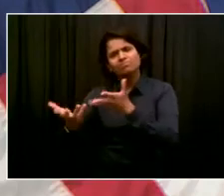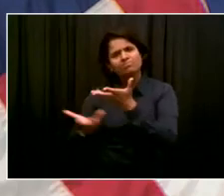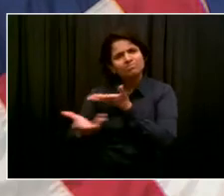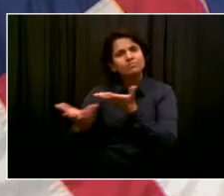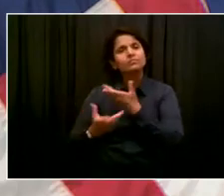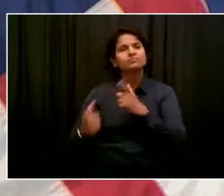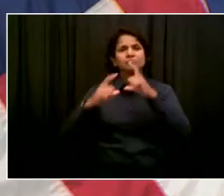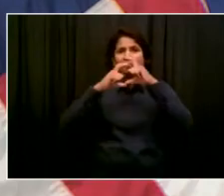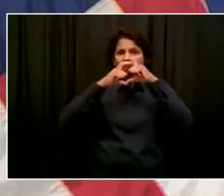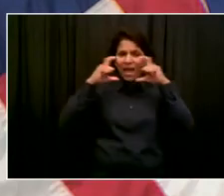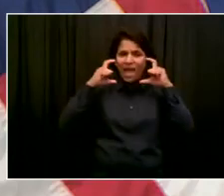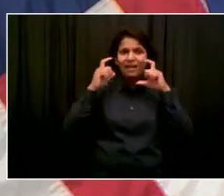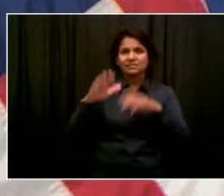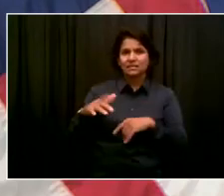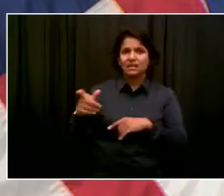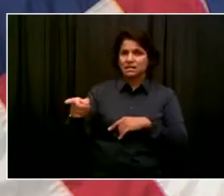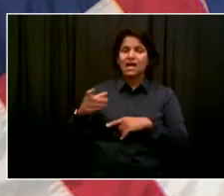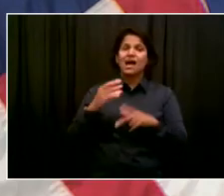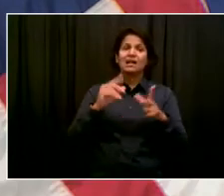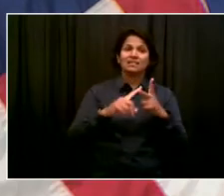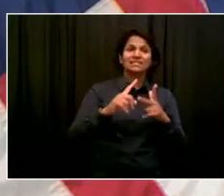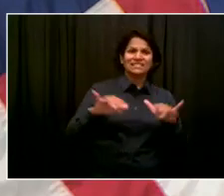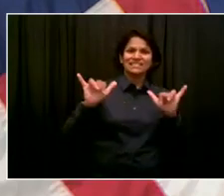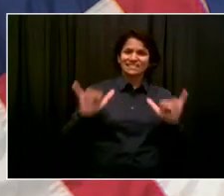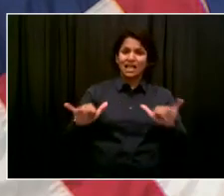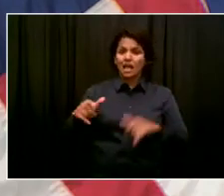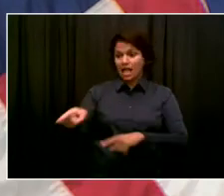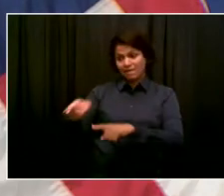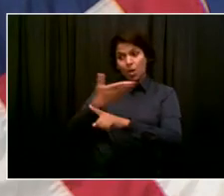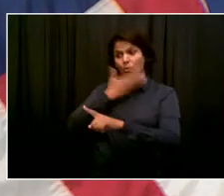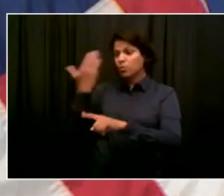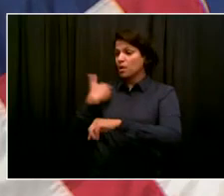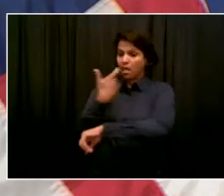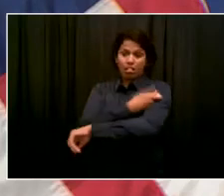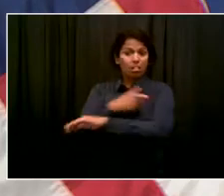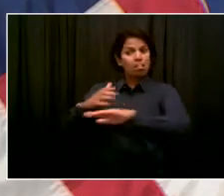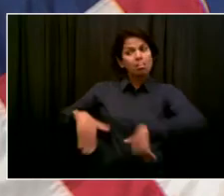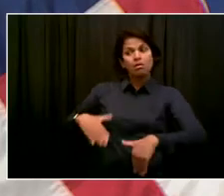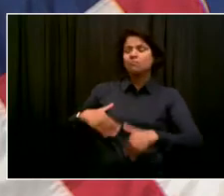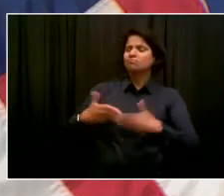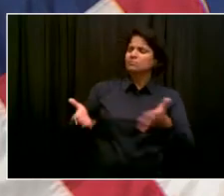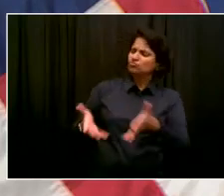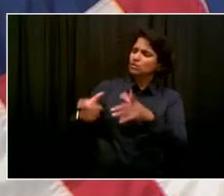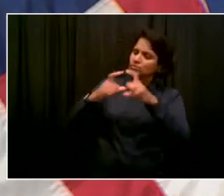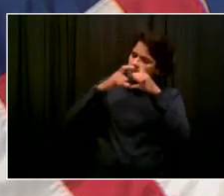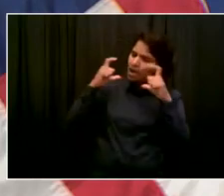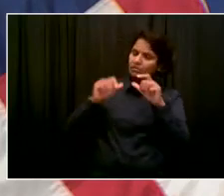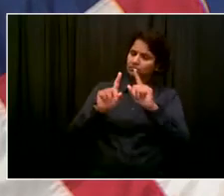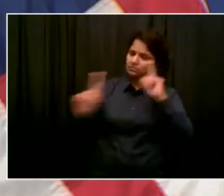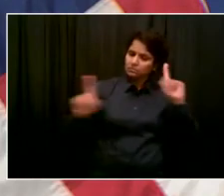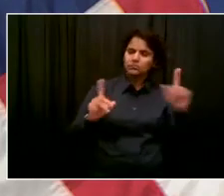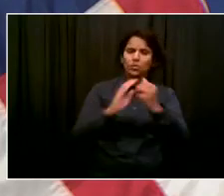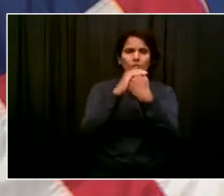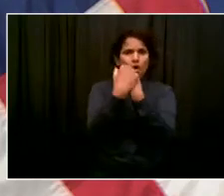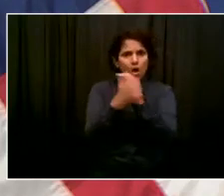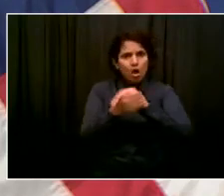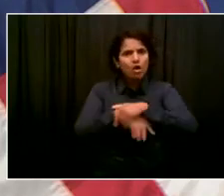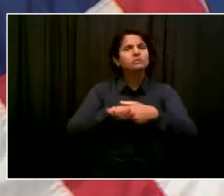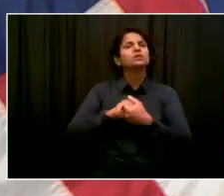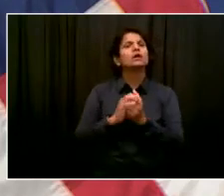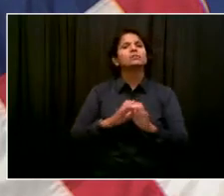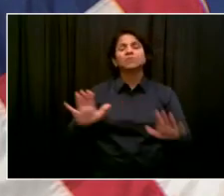distancing and getting tested regularly. And the third is for vaccinated people to also take some precautions,